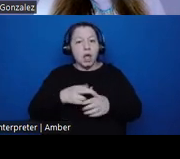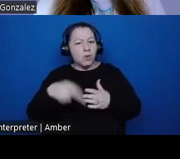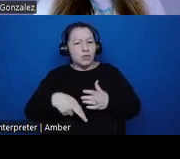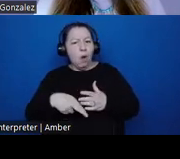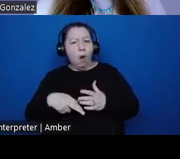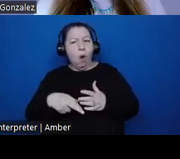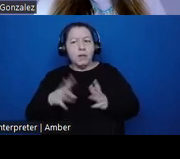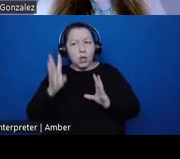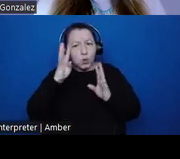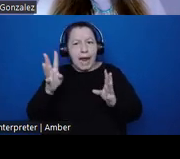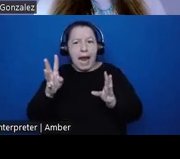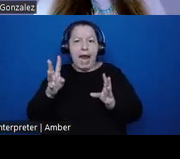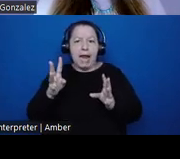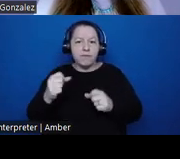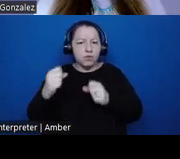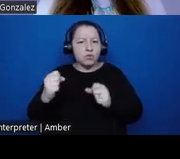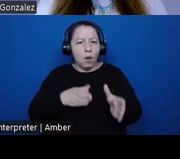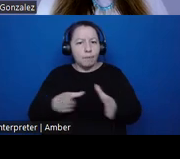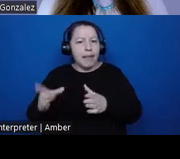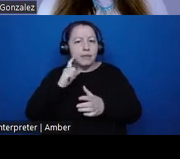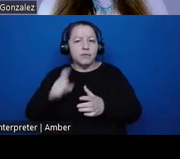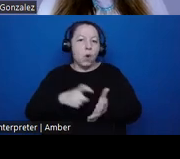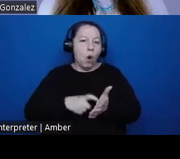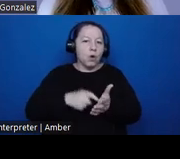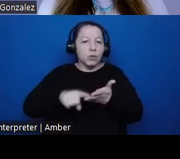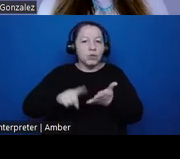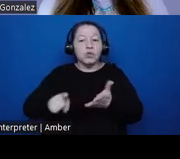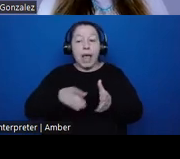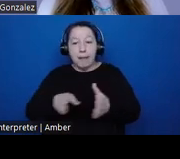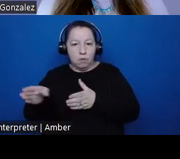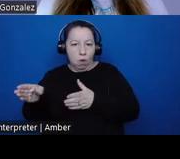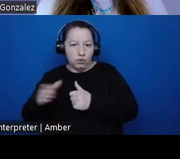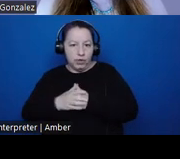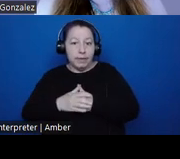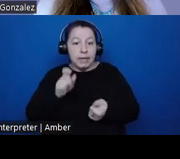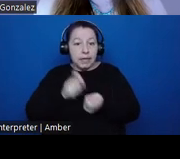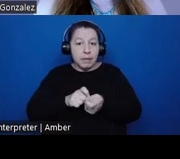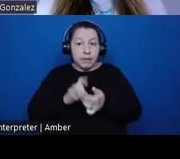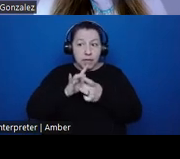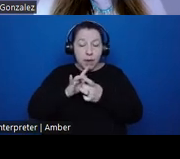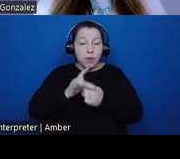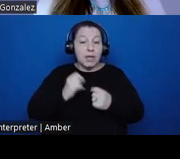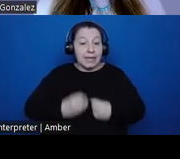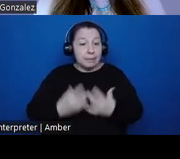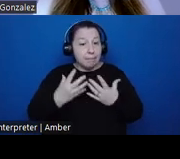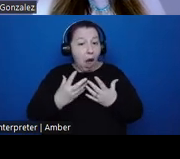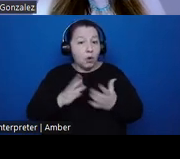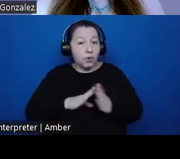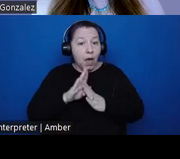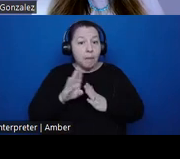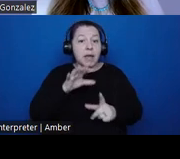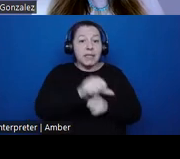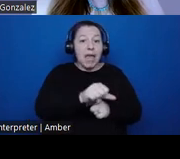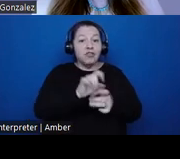methods and methodology. Specifically, these collaborations inspired the development of the catch and release surface